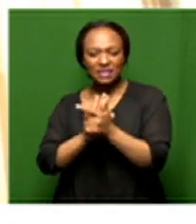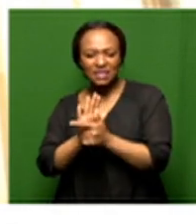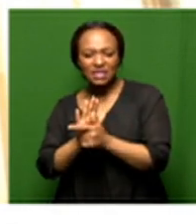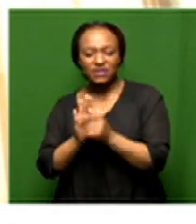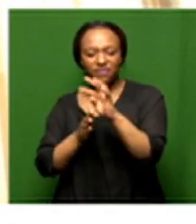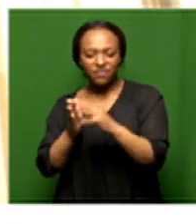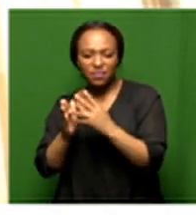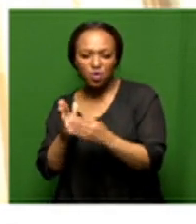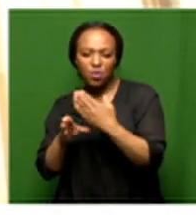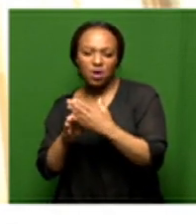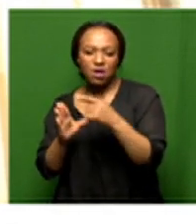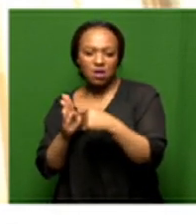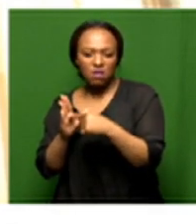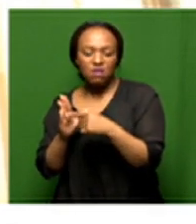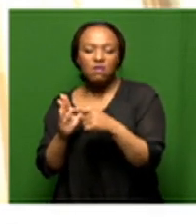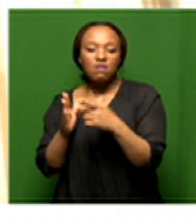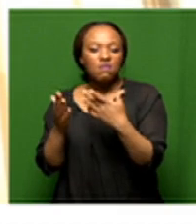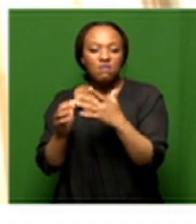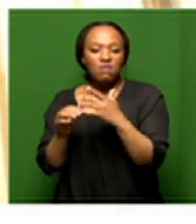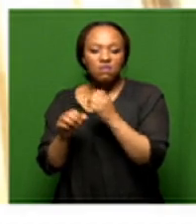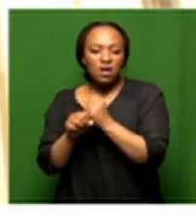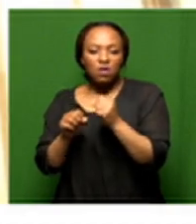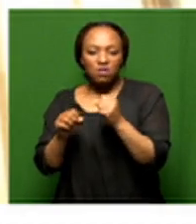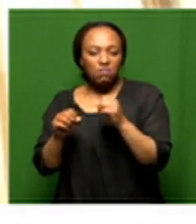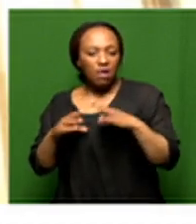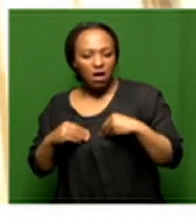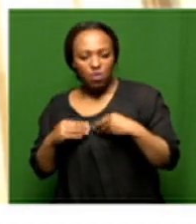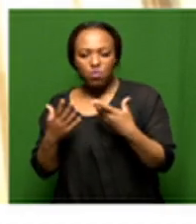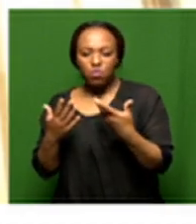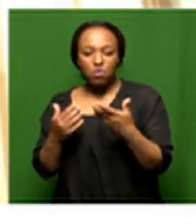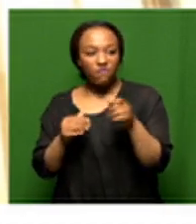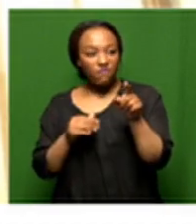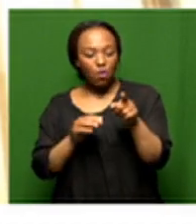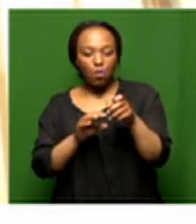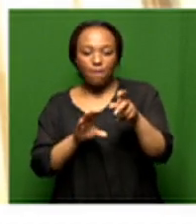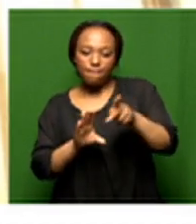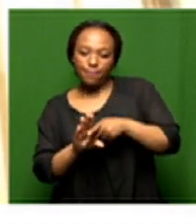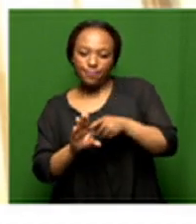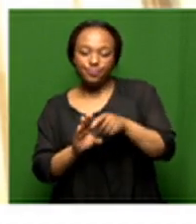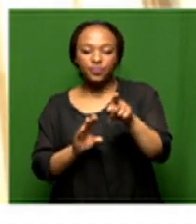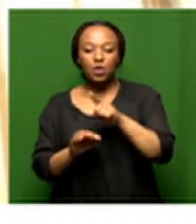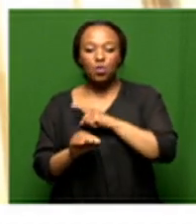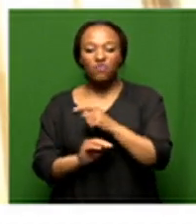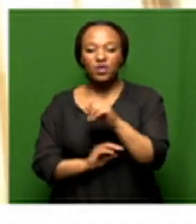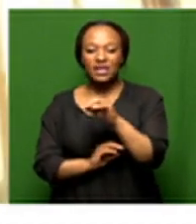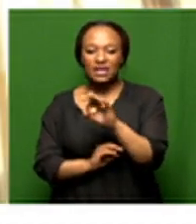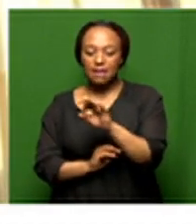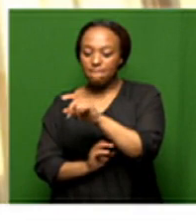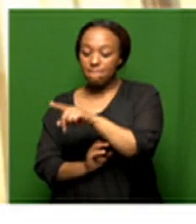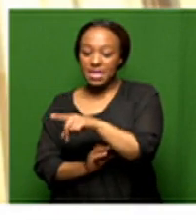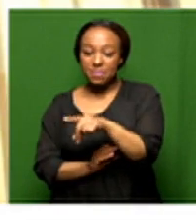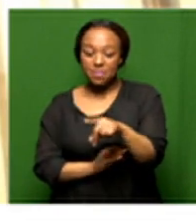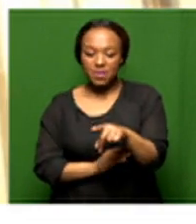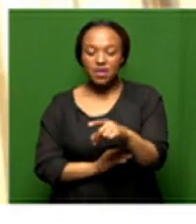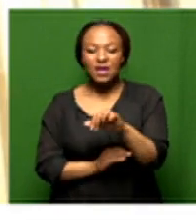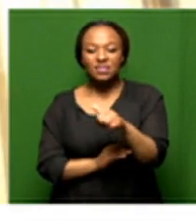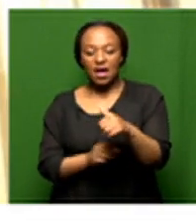framework that does not allow for for for that ease of participation in the in the triple p space and then the